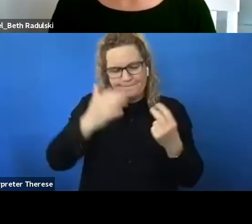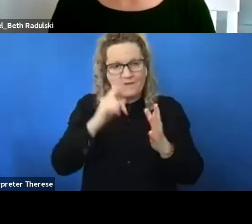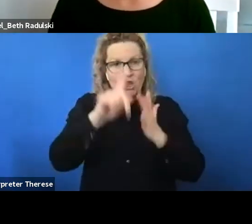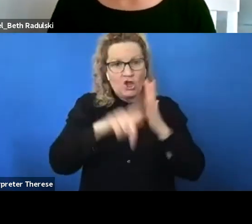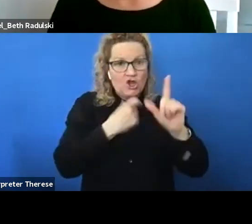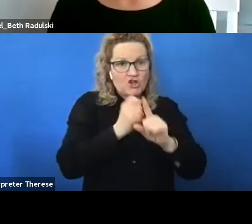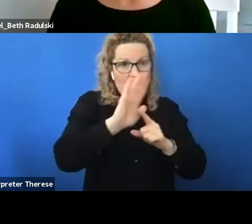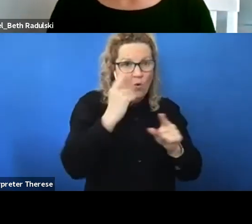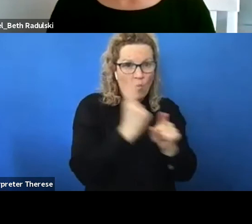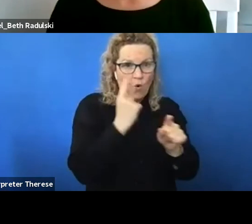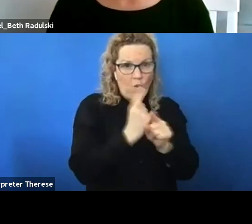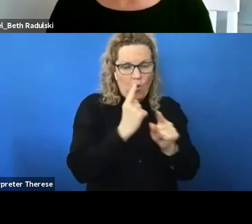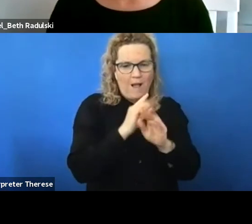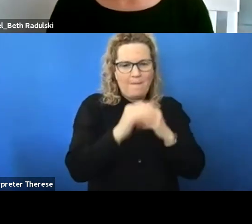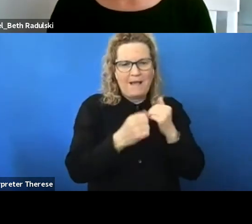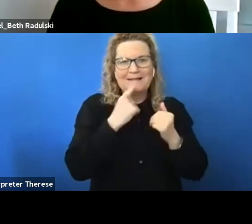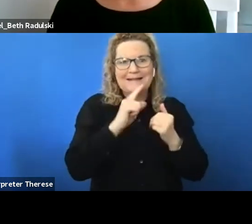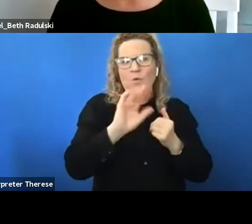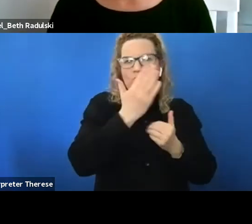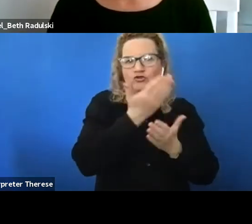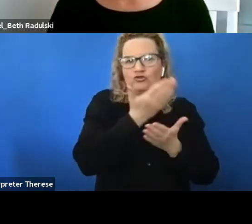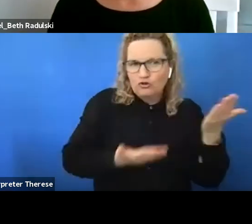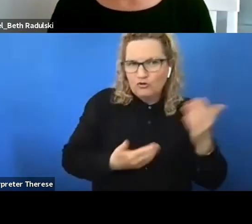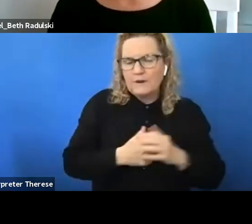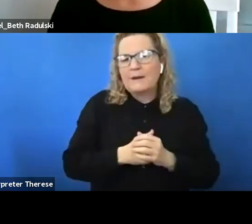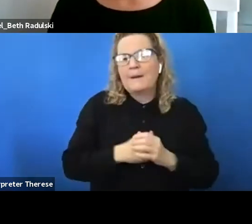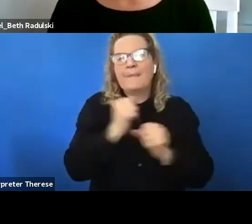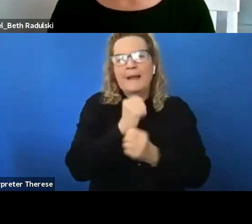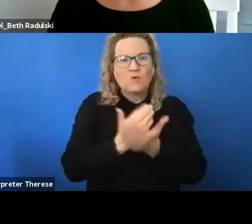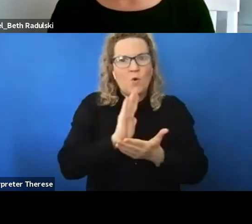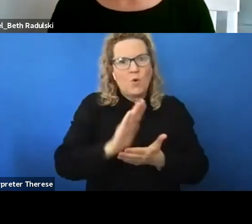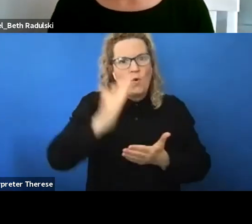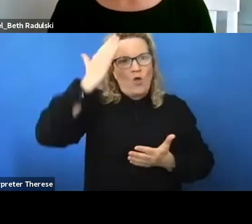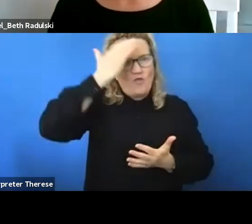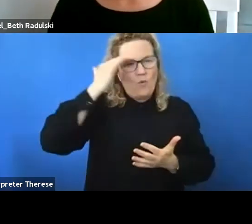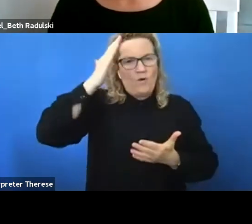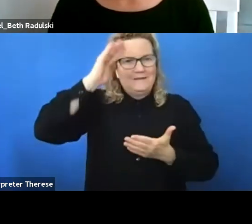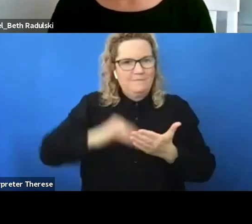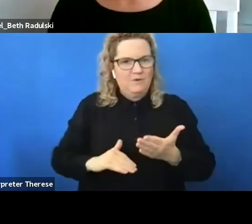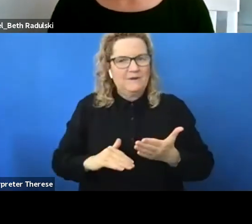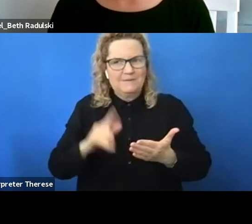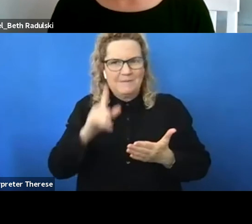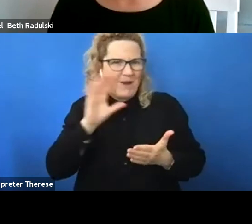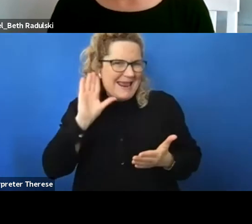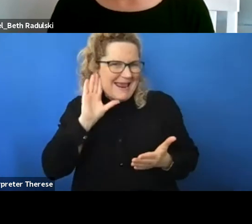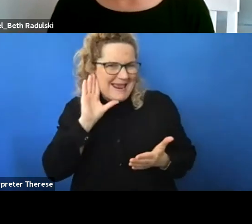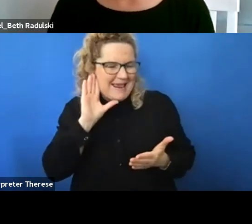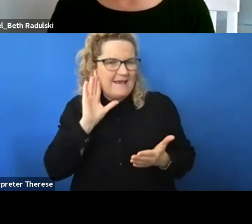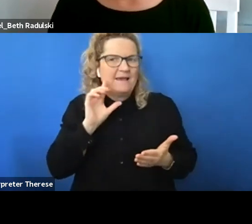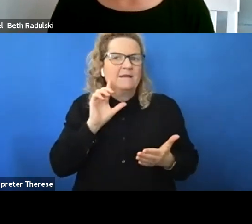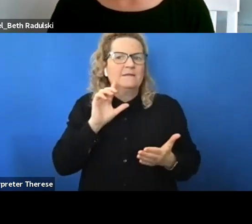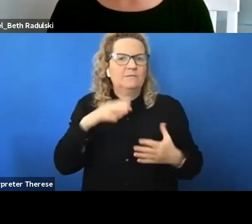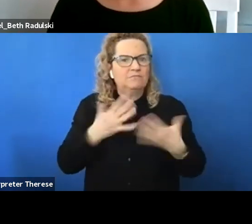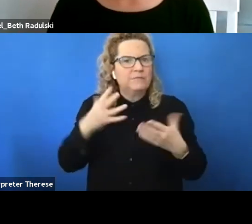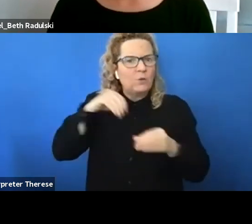terms of telling your stories in terms of making sure your thoughts and your experiences are heard and included in policy